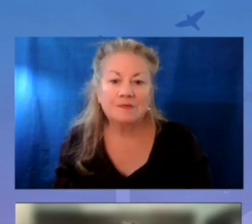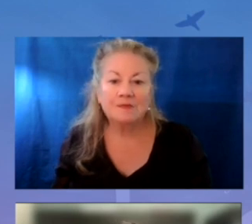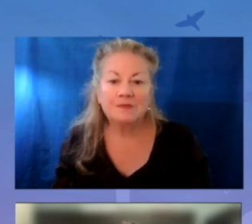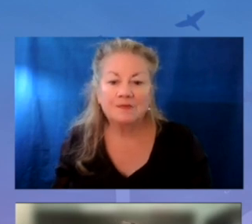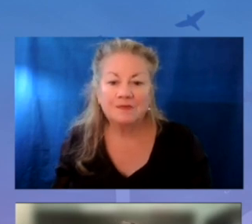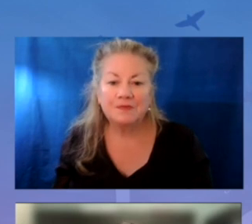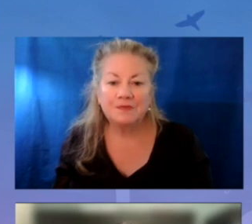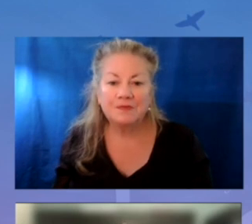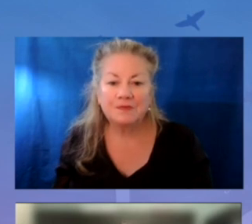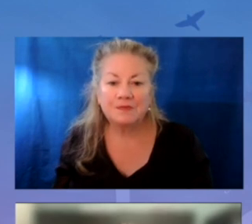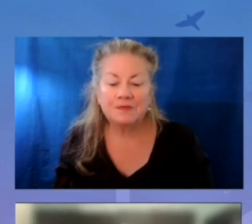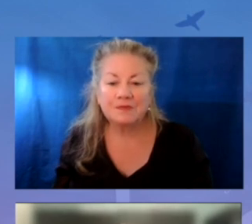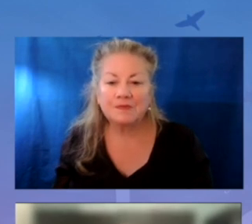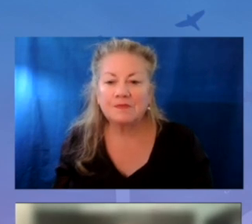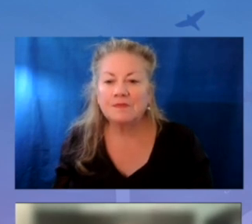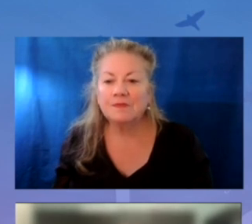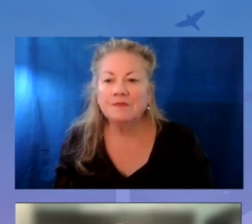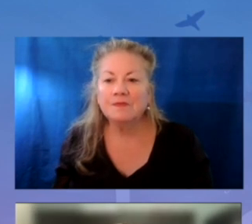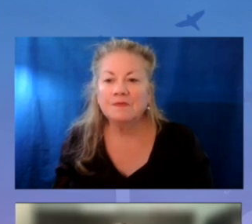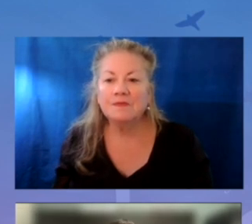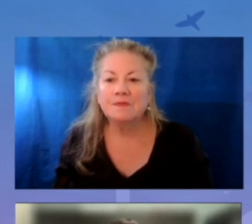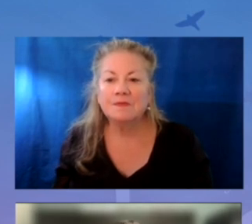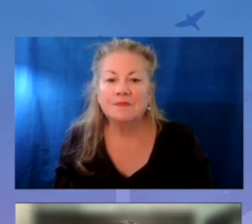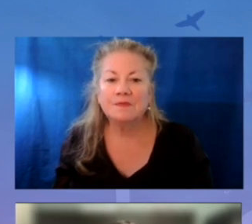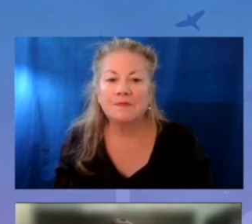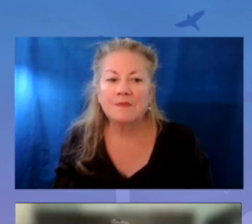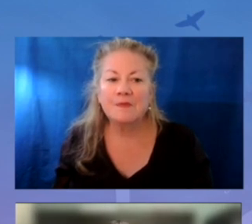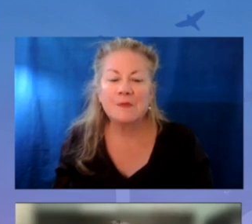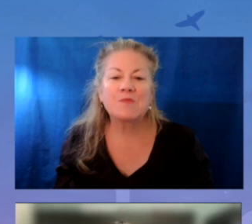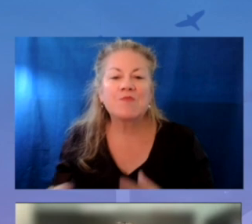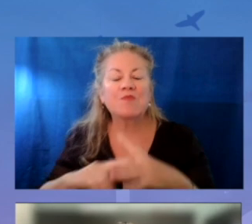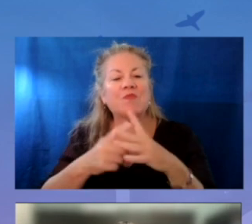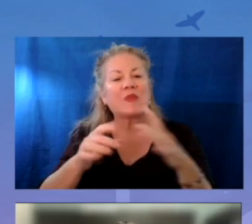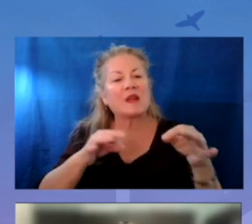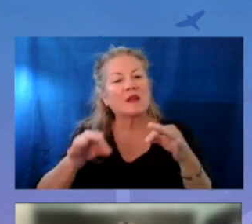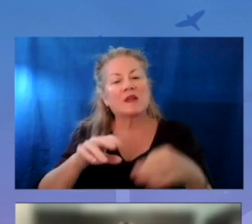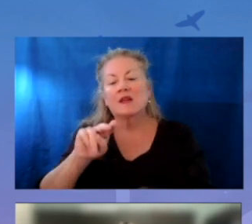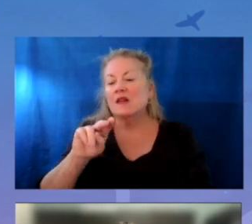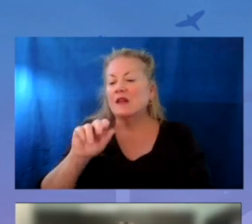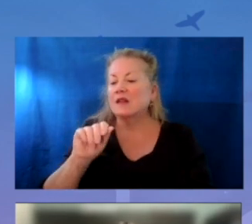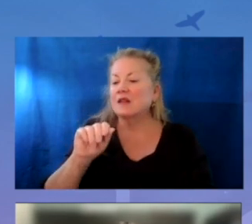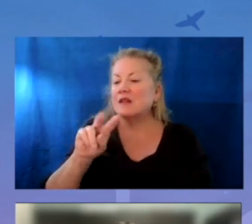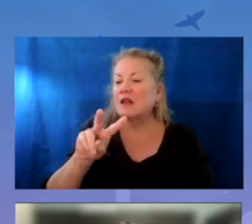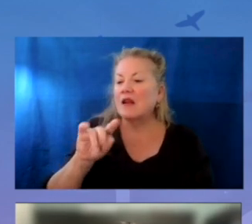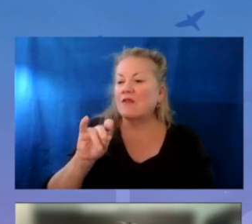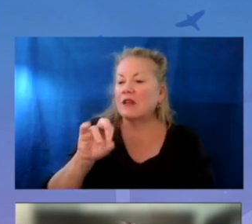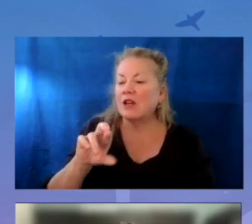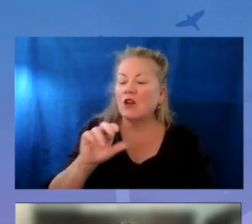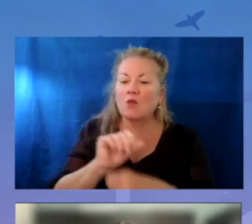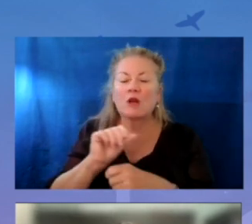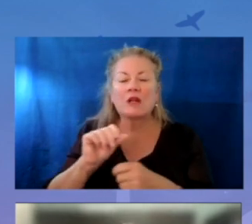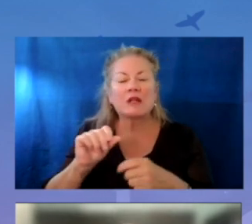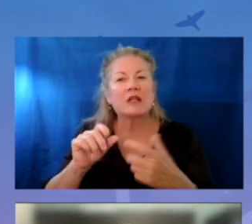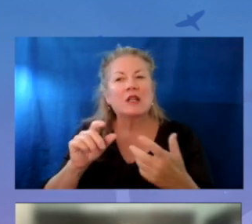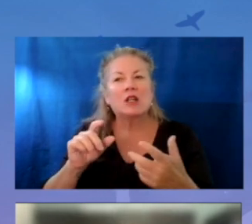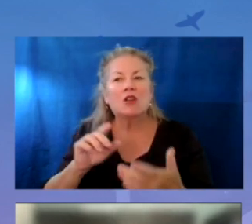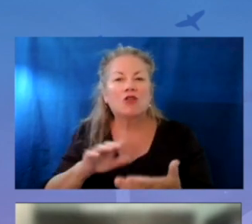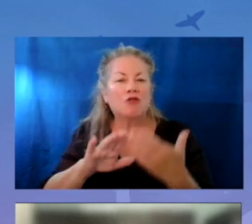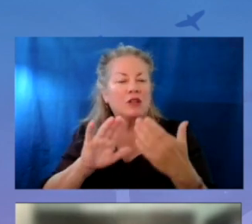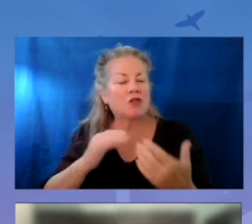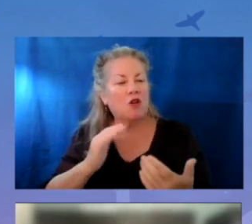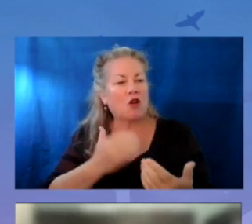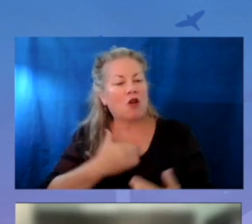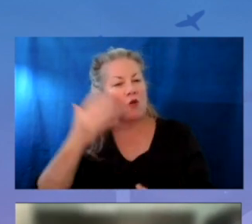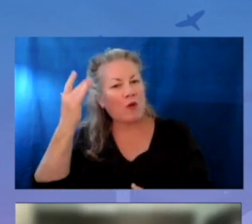So we want to start off and explain, the Navigator work really connected strongly to our why. In